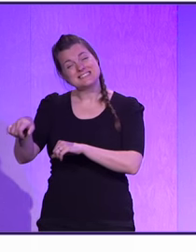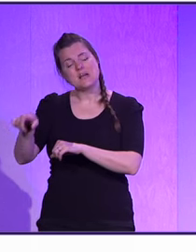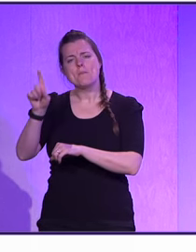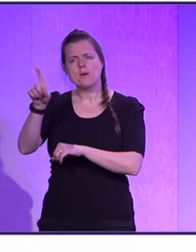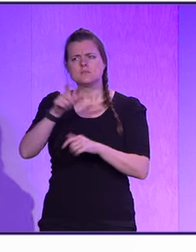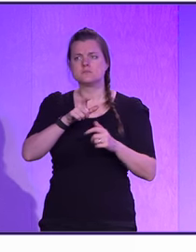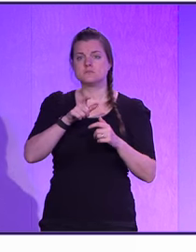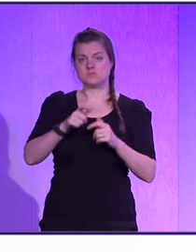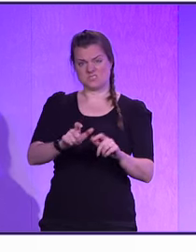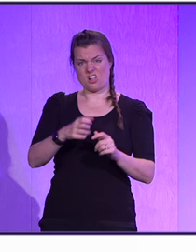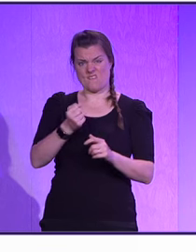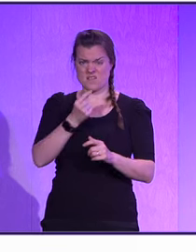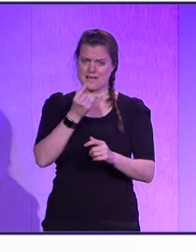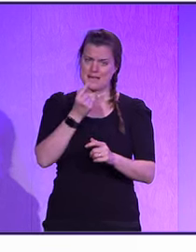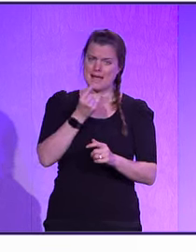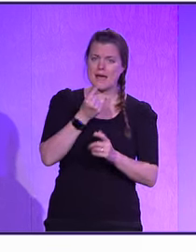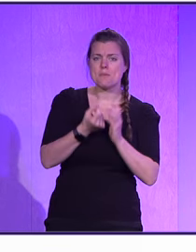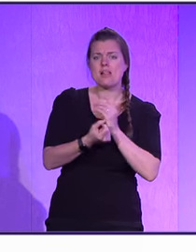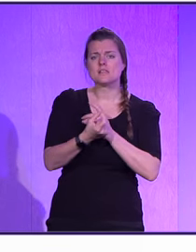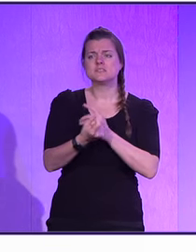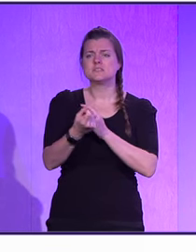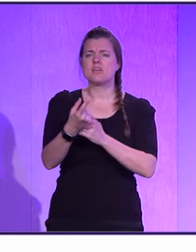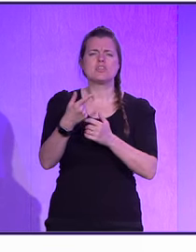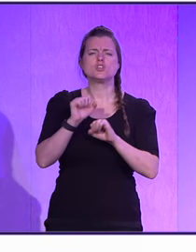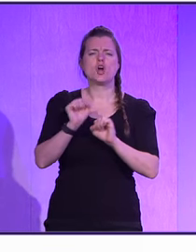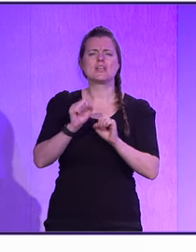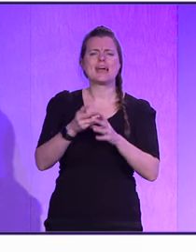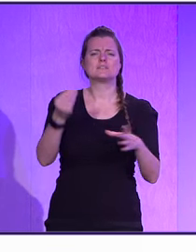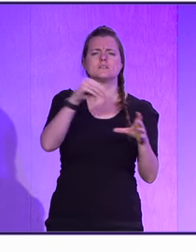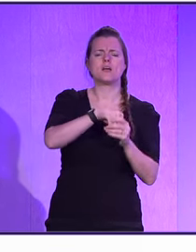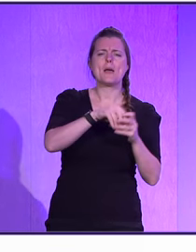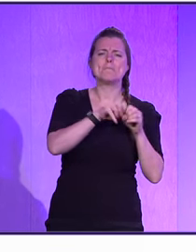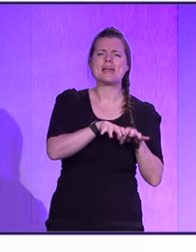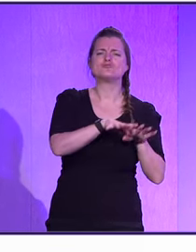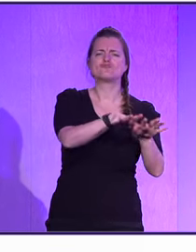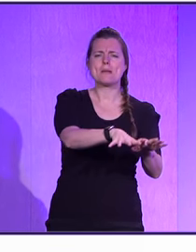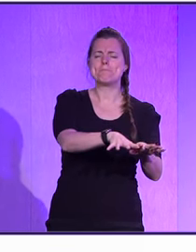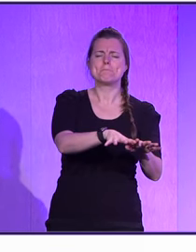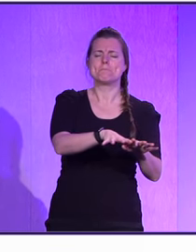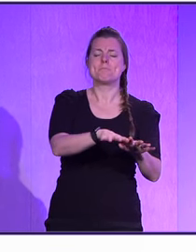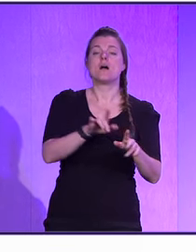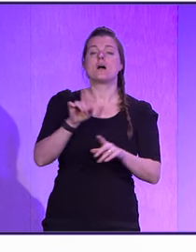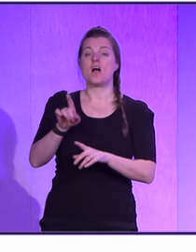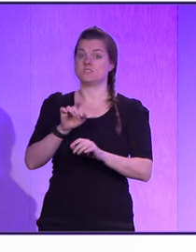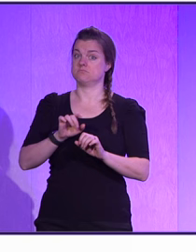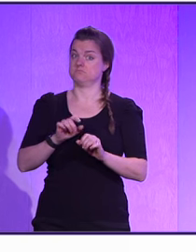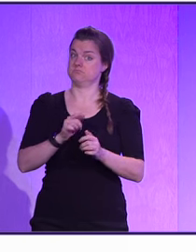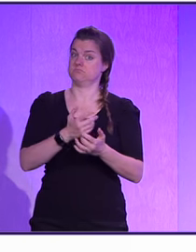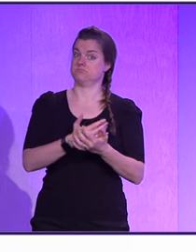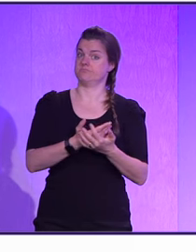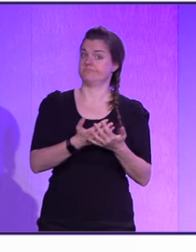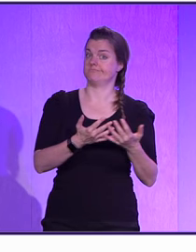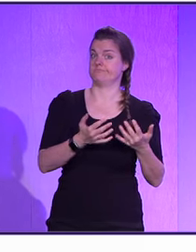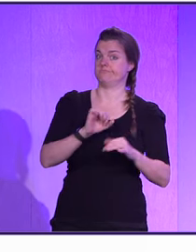We have a lot of capabilities that are still coming up, that are not in the mainstream tooling, and not everybody has